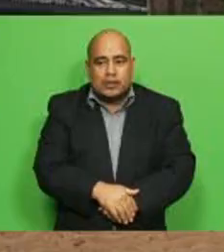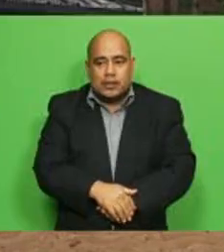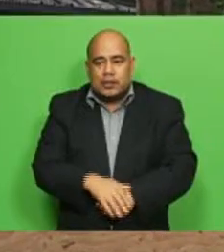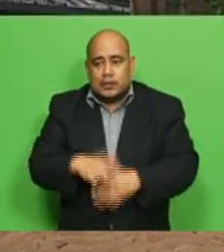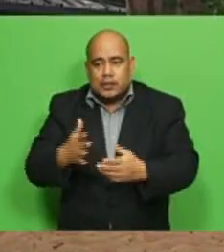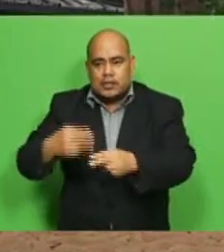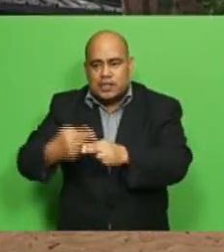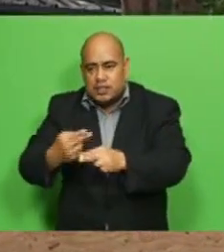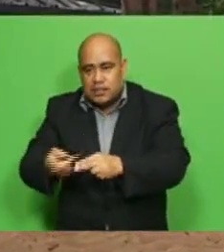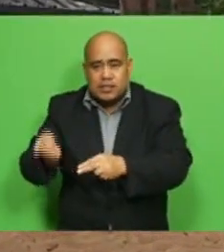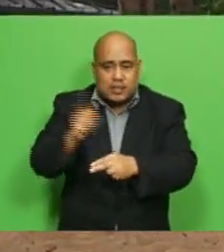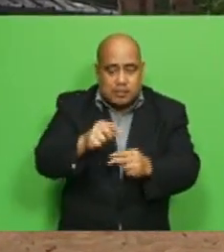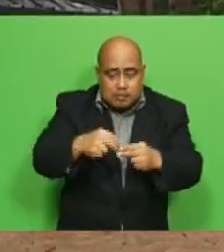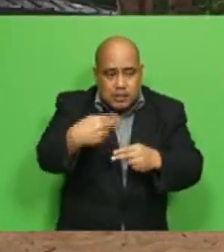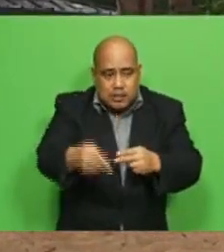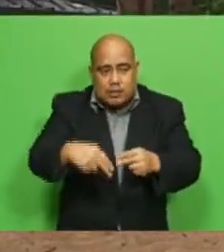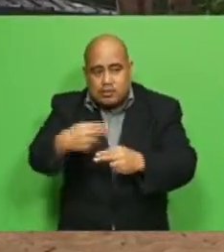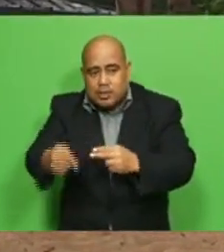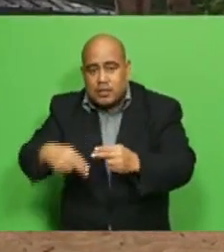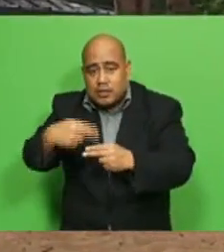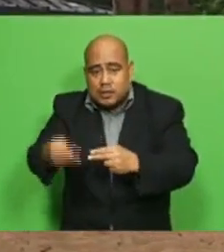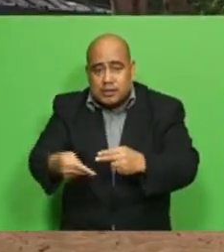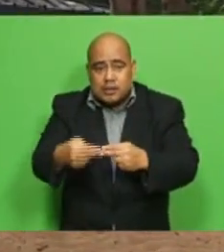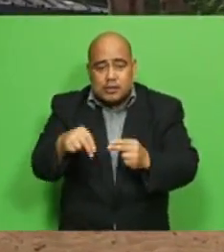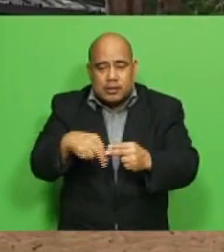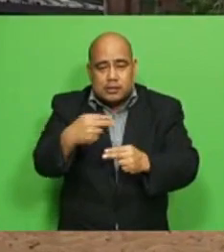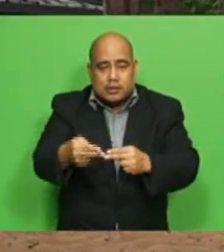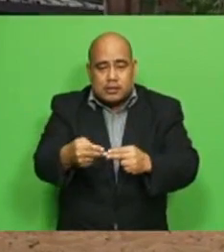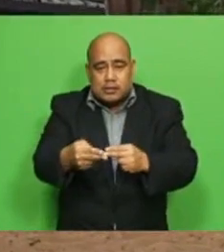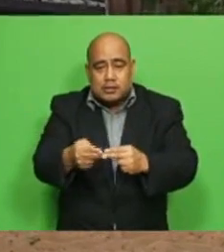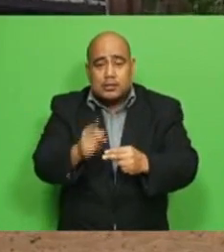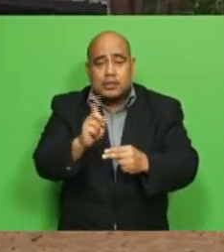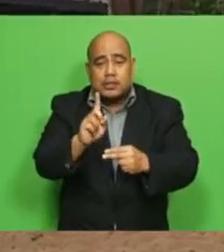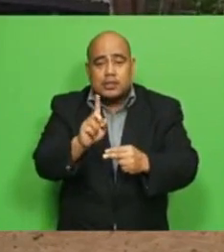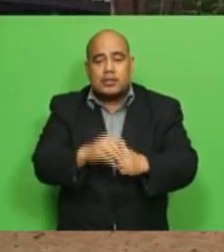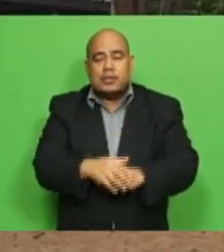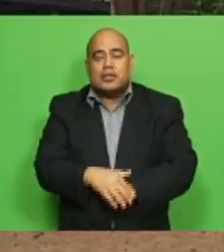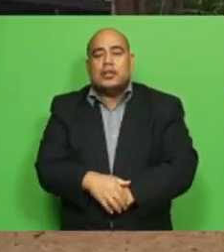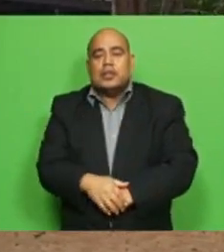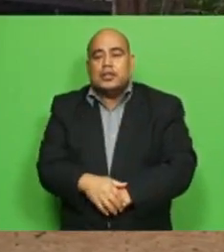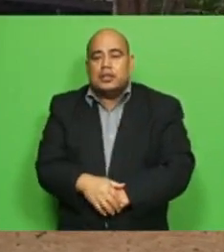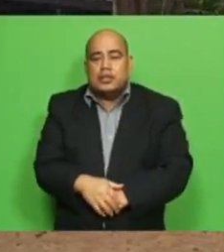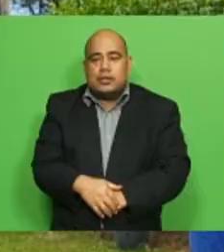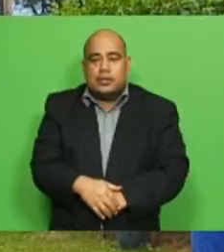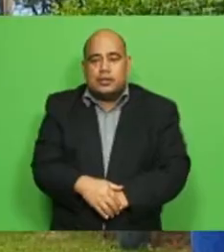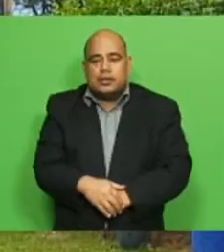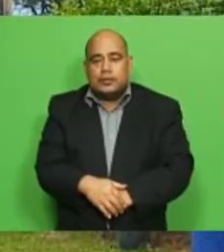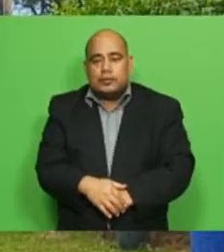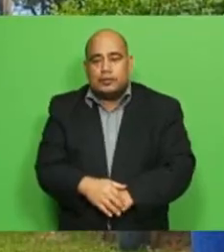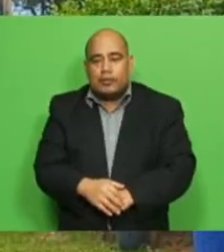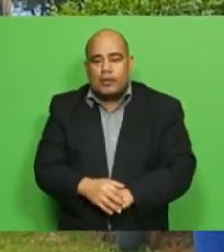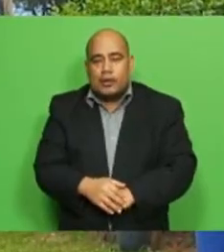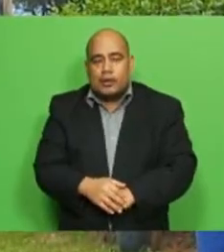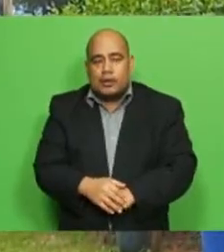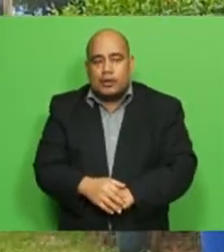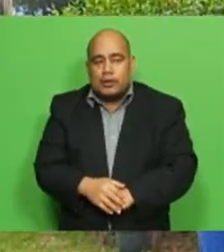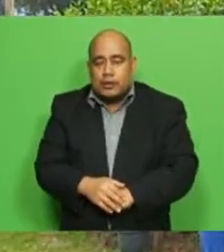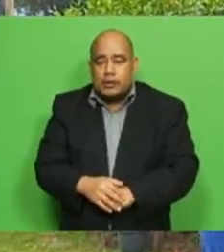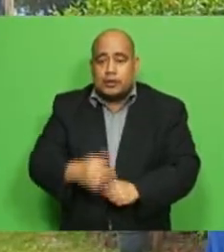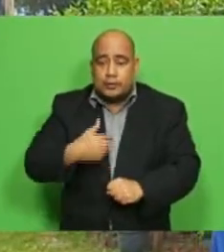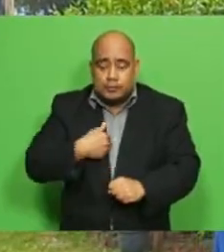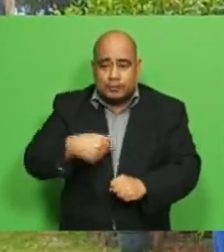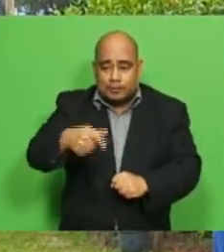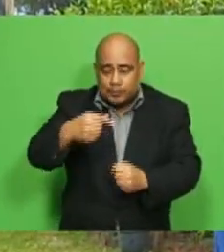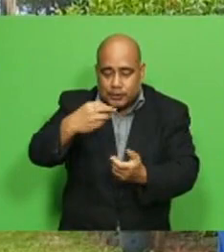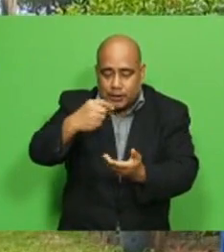I was weird to I had to ask for seeds from my uncle so